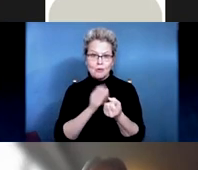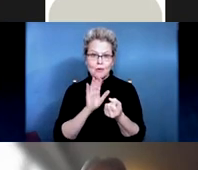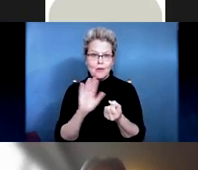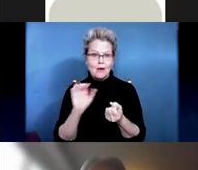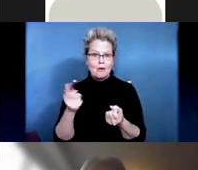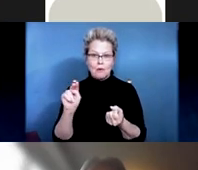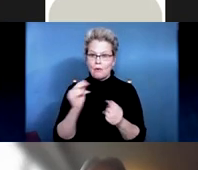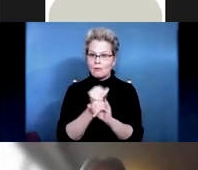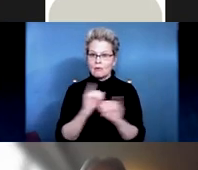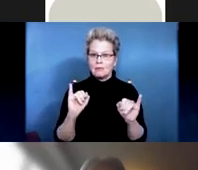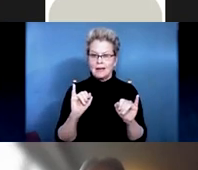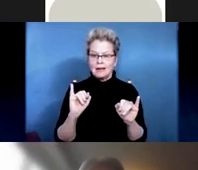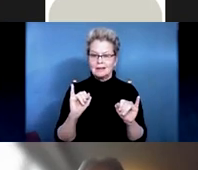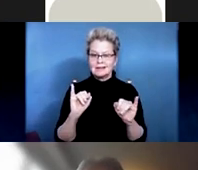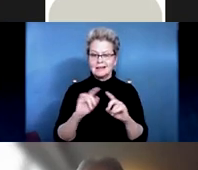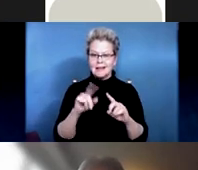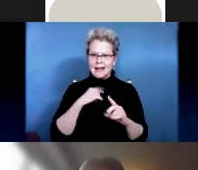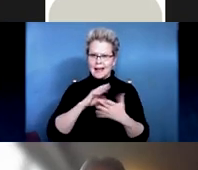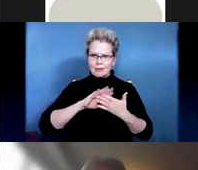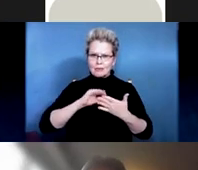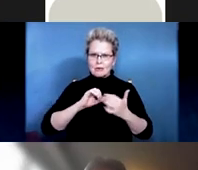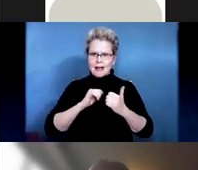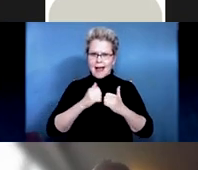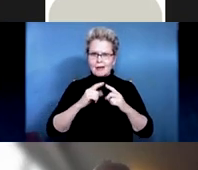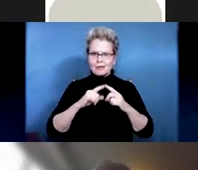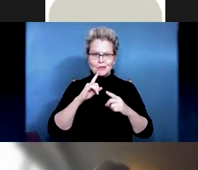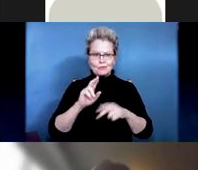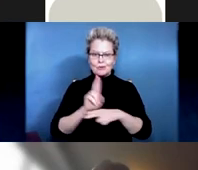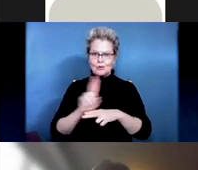it's just learning how to use your wheelchair as an extension of your body.